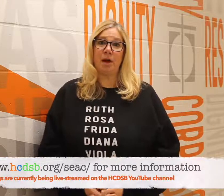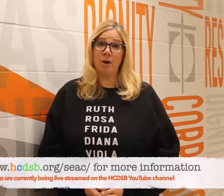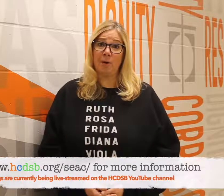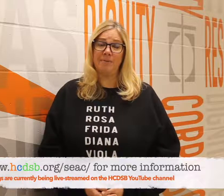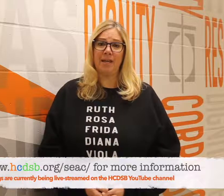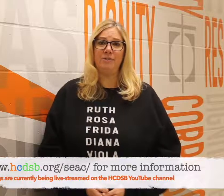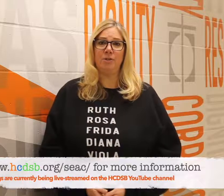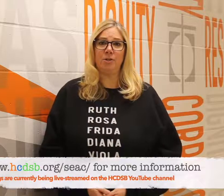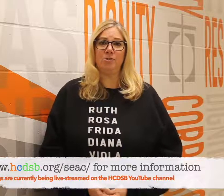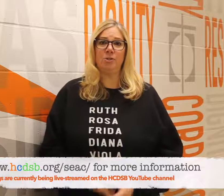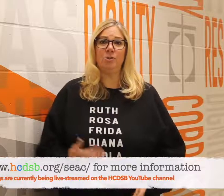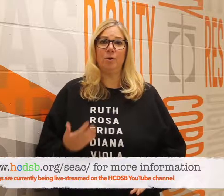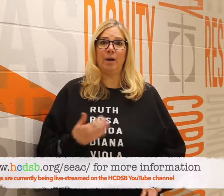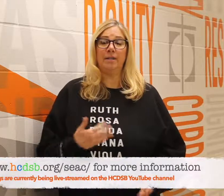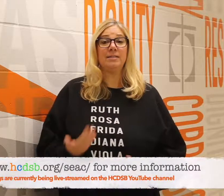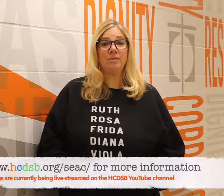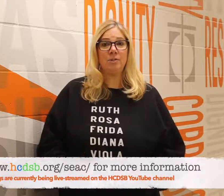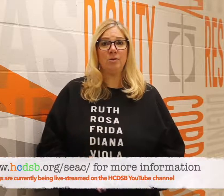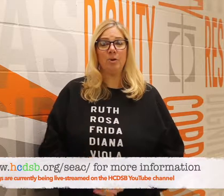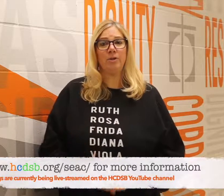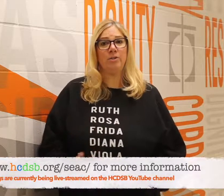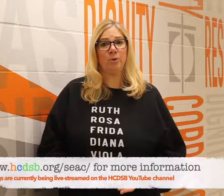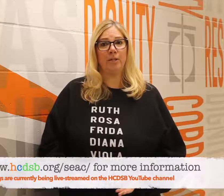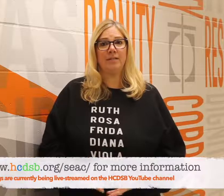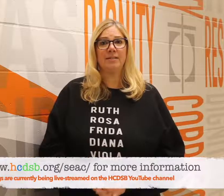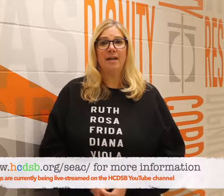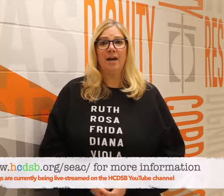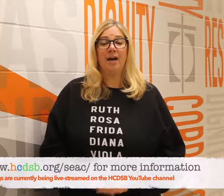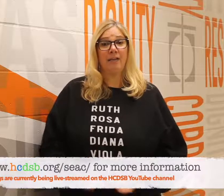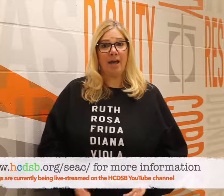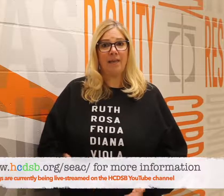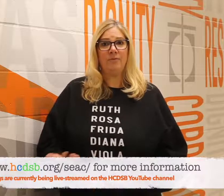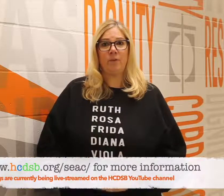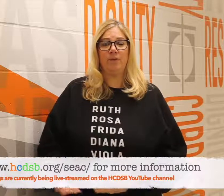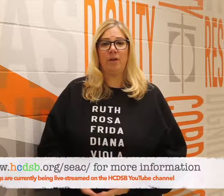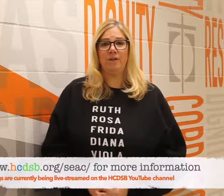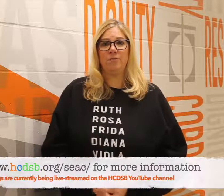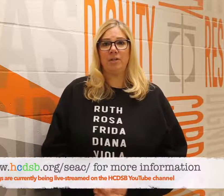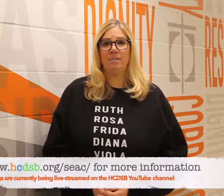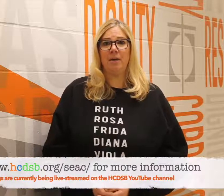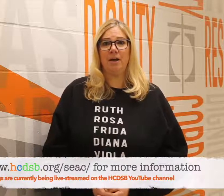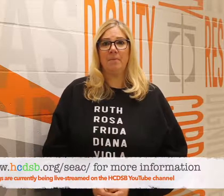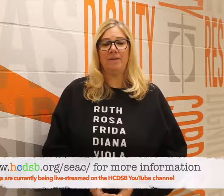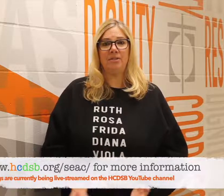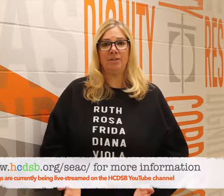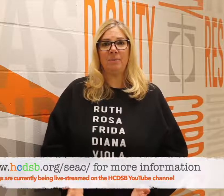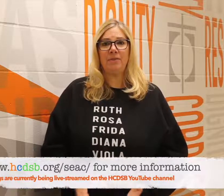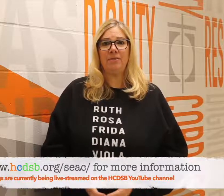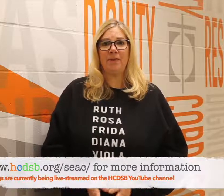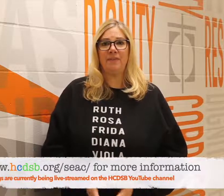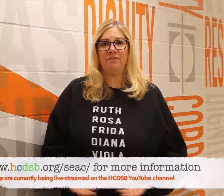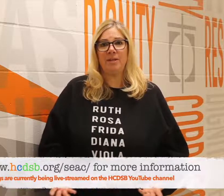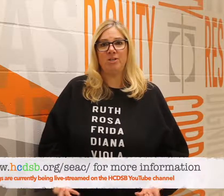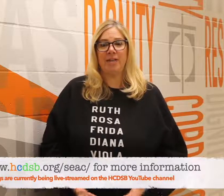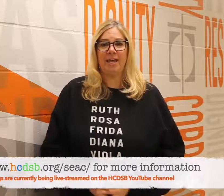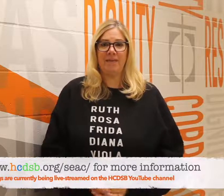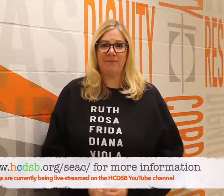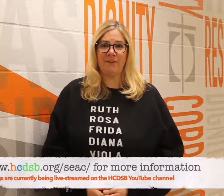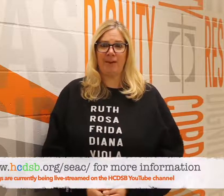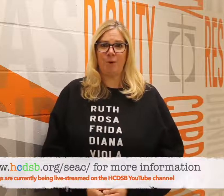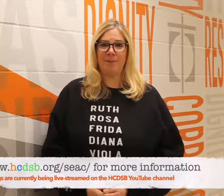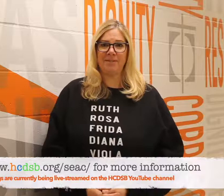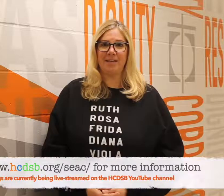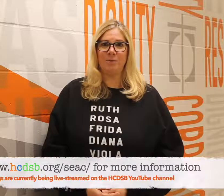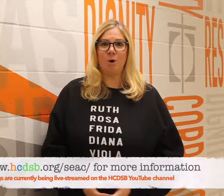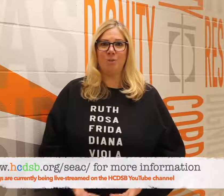are available on our website for you to listen to or you can join us live with our live stream every single month and the information again